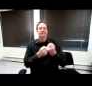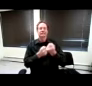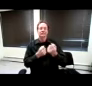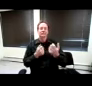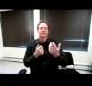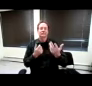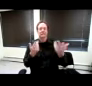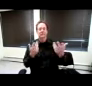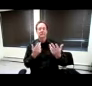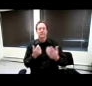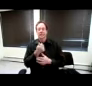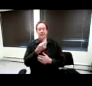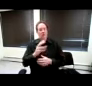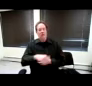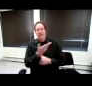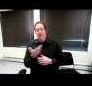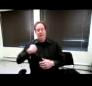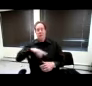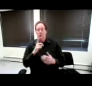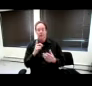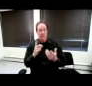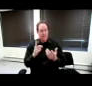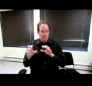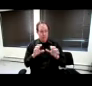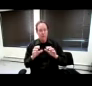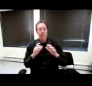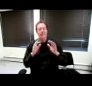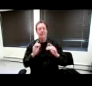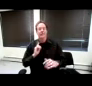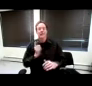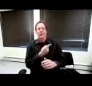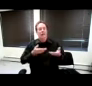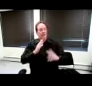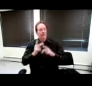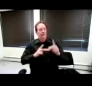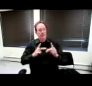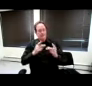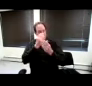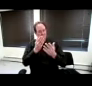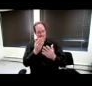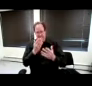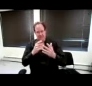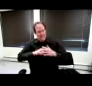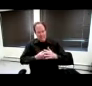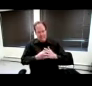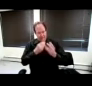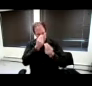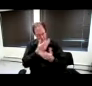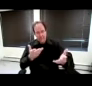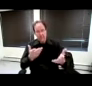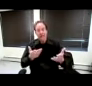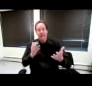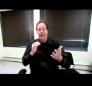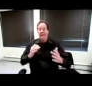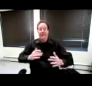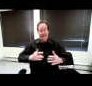A few other things we do is we let people know upfront that the event will be a live